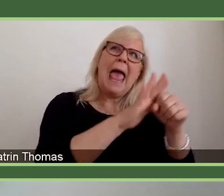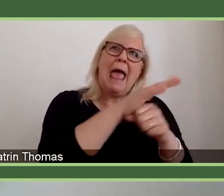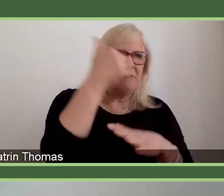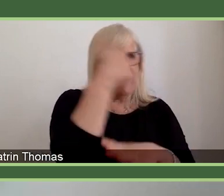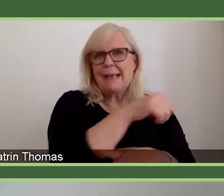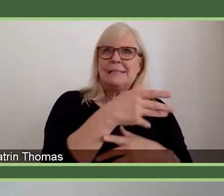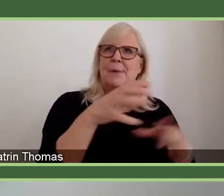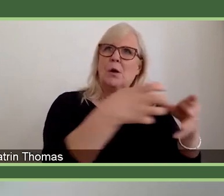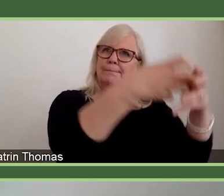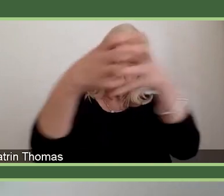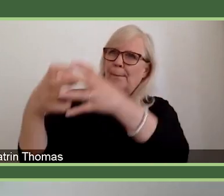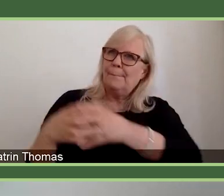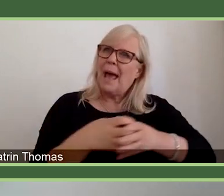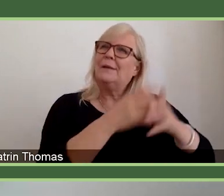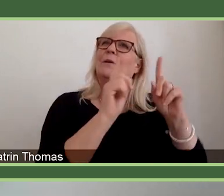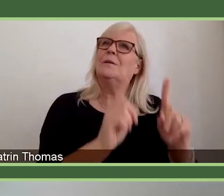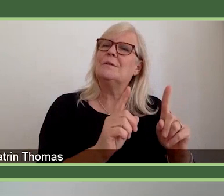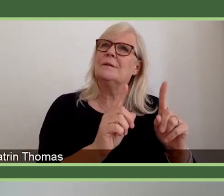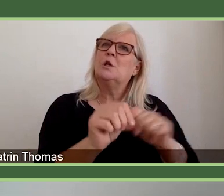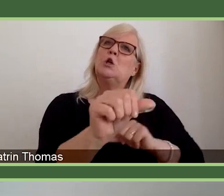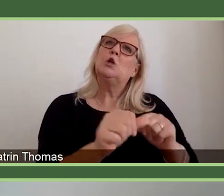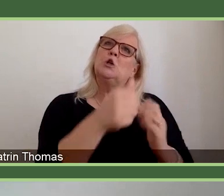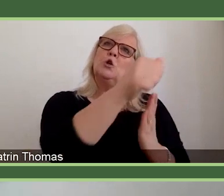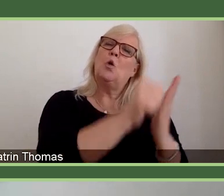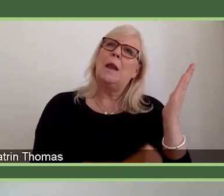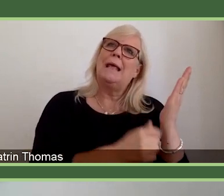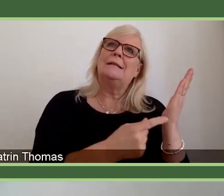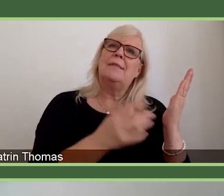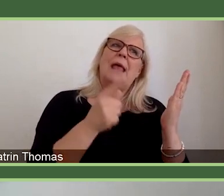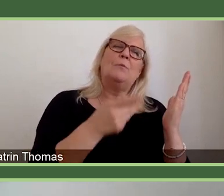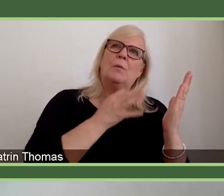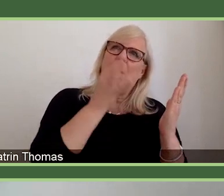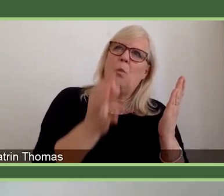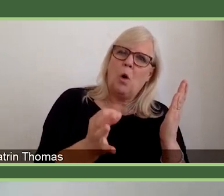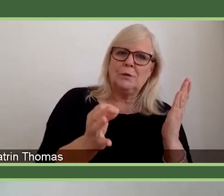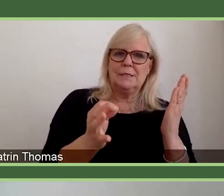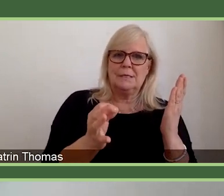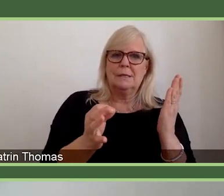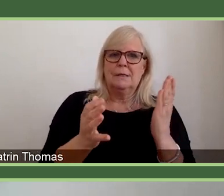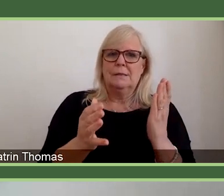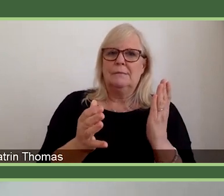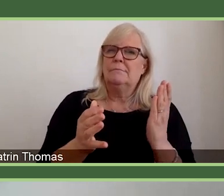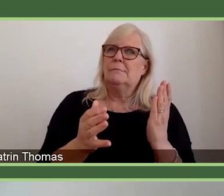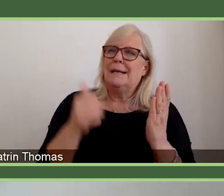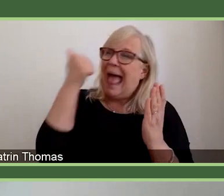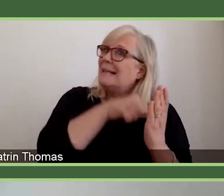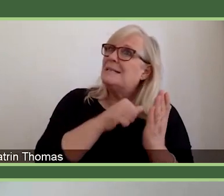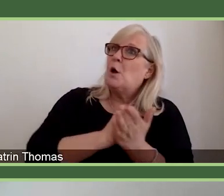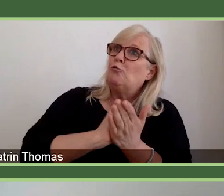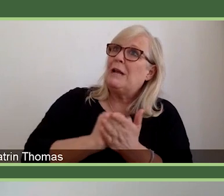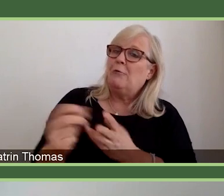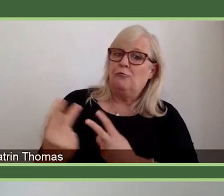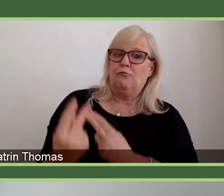shortlisted, we will then obtain an expert written review, as we do now. And then for those